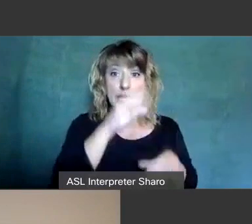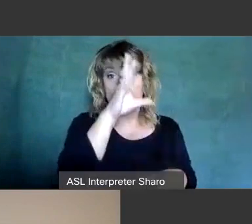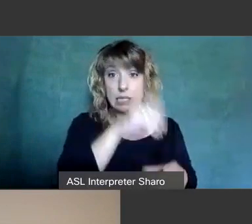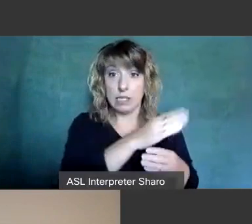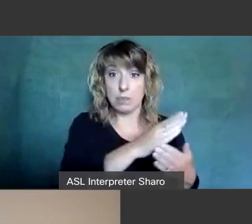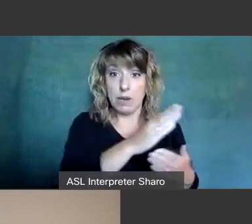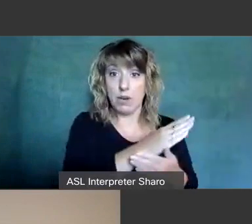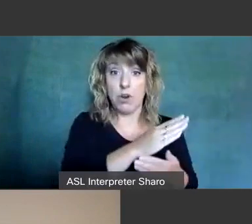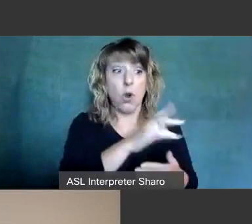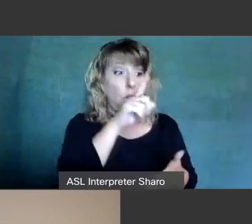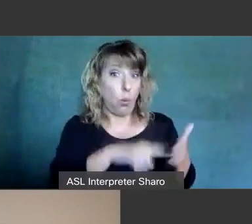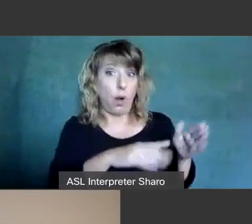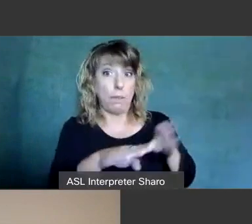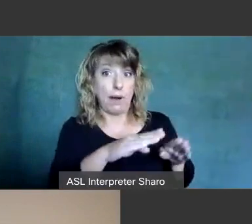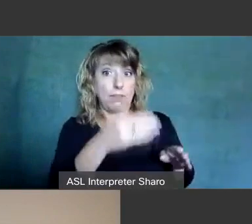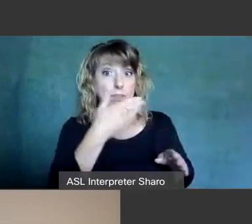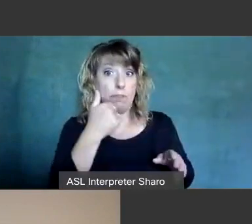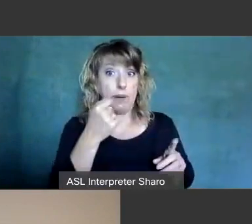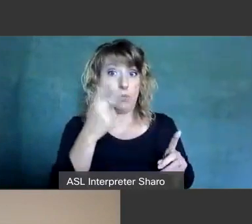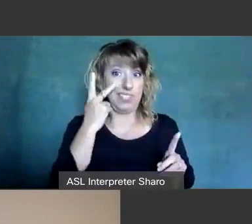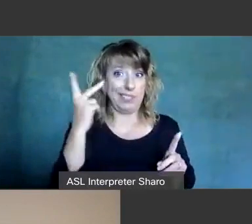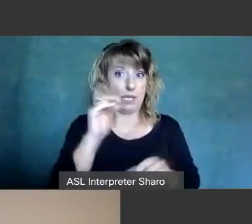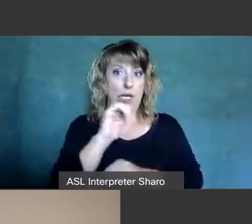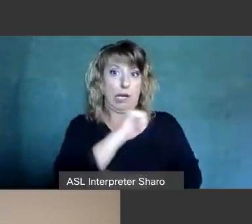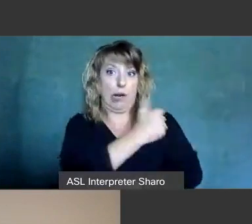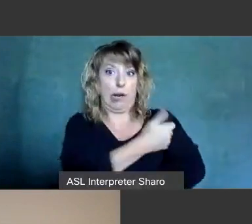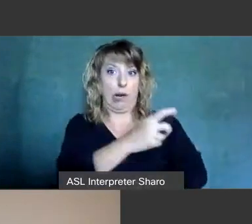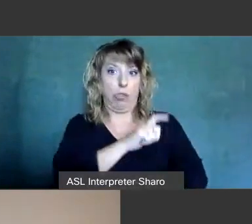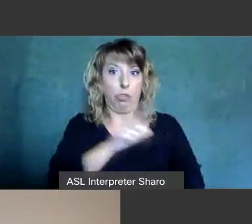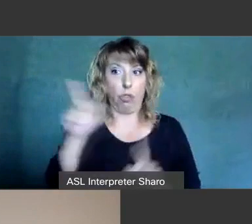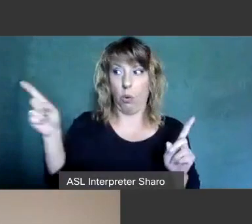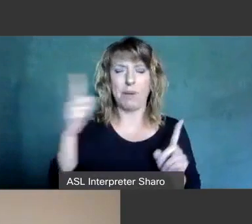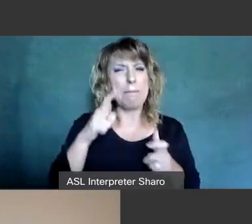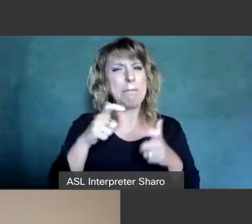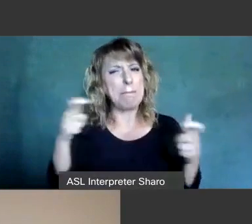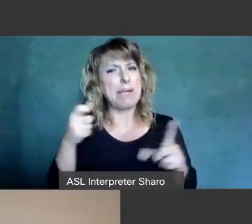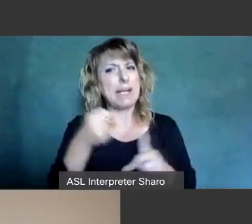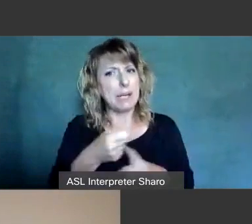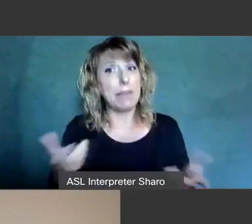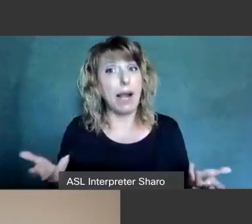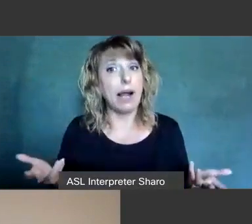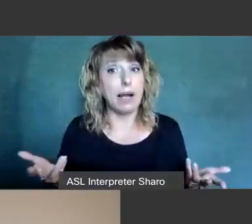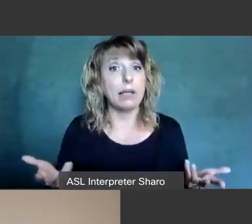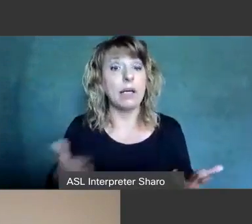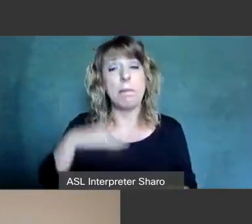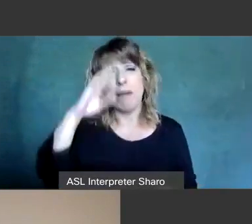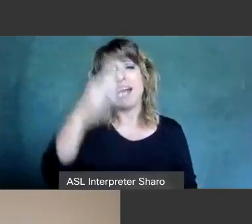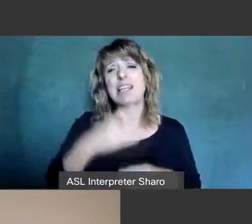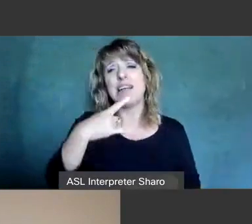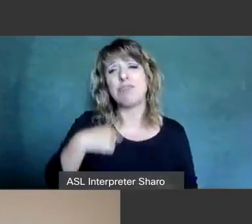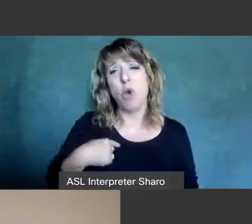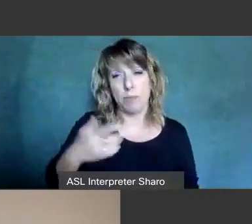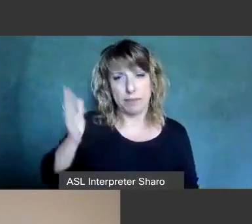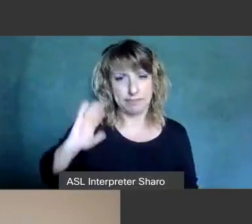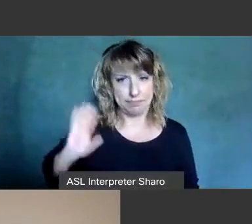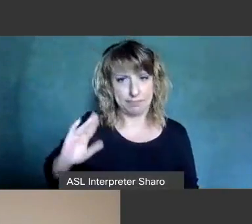authority um i think it would have a huge impact my son told me one time when he was still in high school he came home